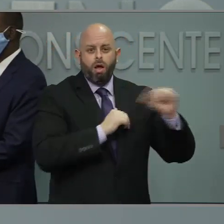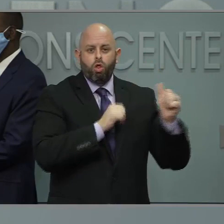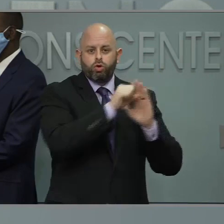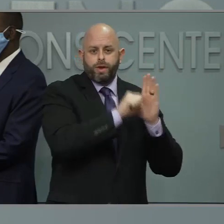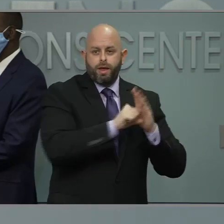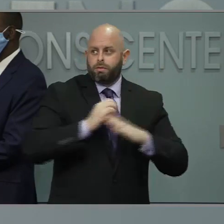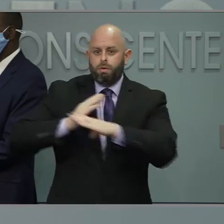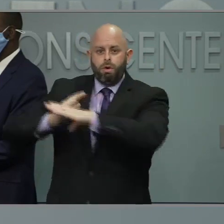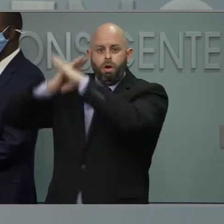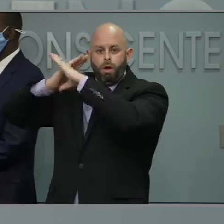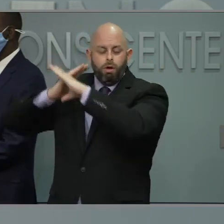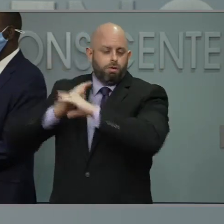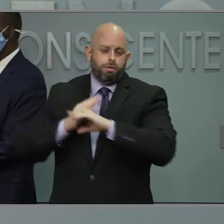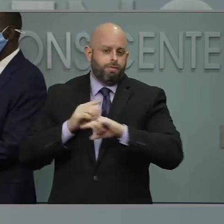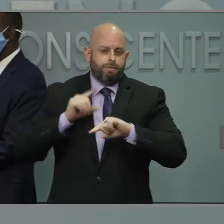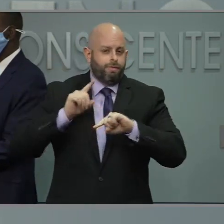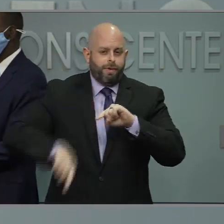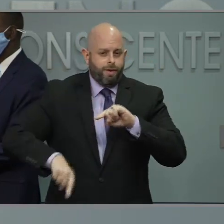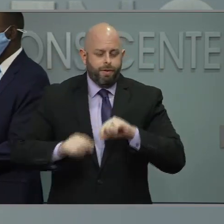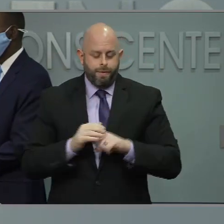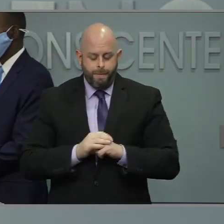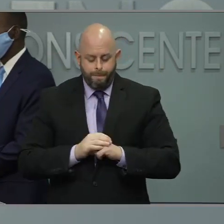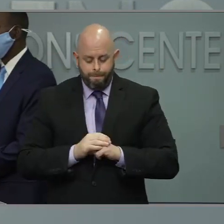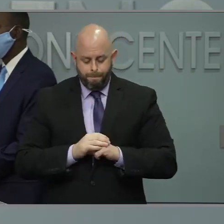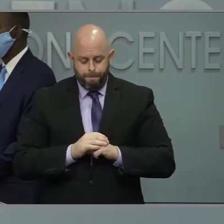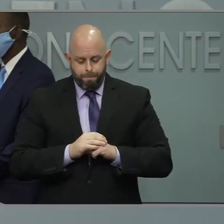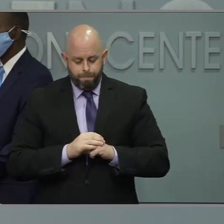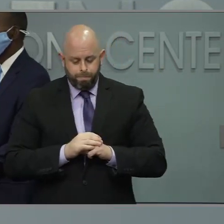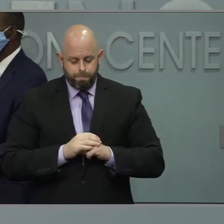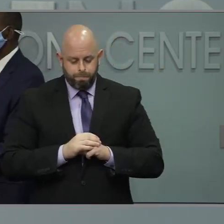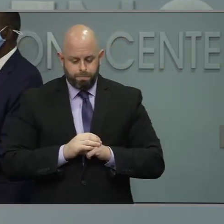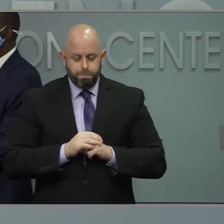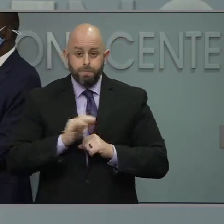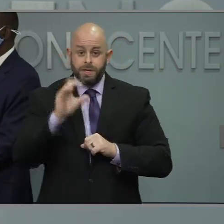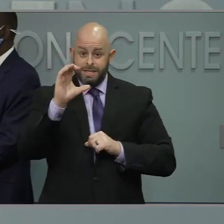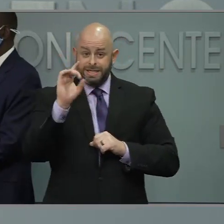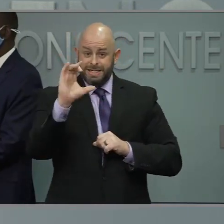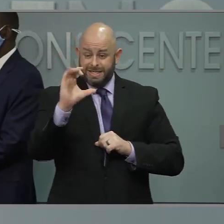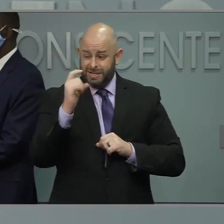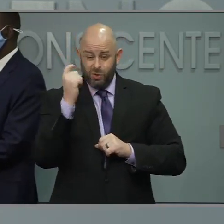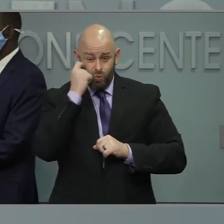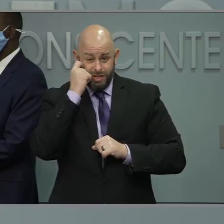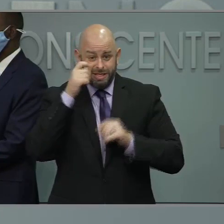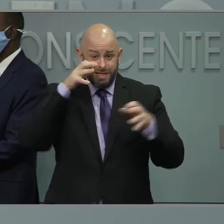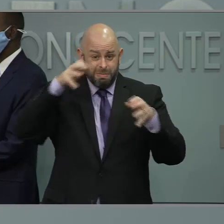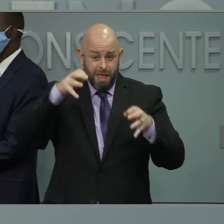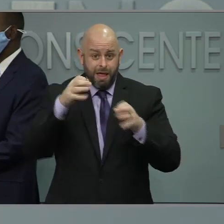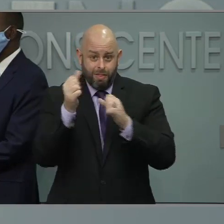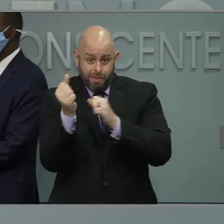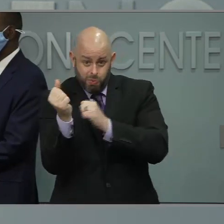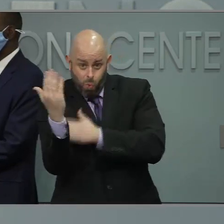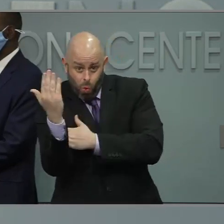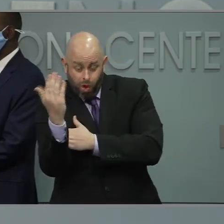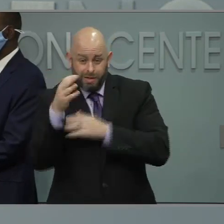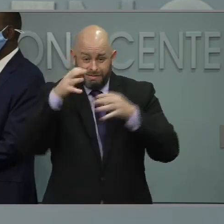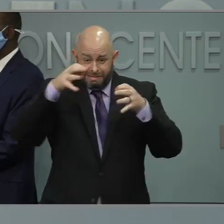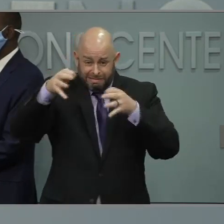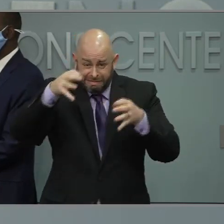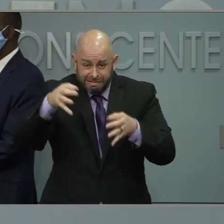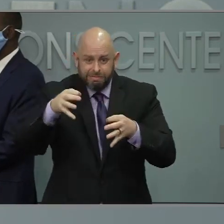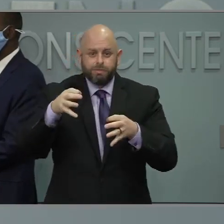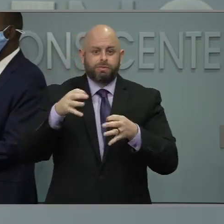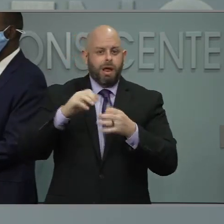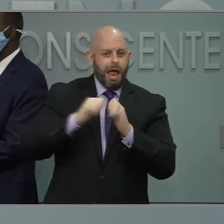vaccine. So CDC has very recently clarified, as recently as this morning, clarifying that guidance.